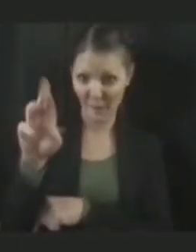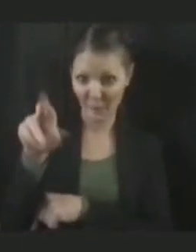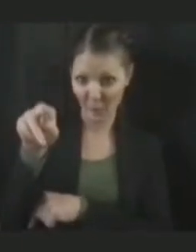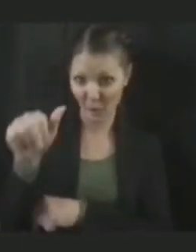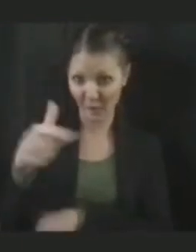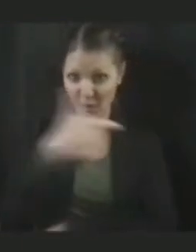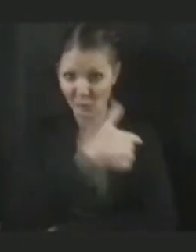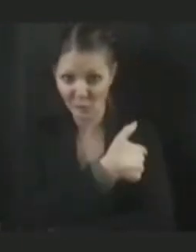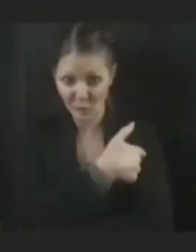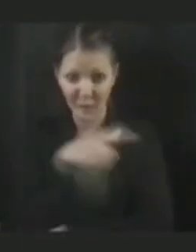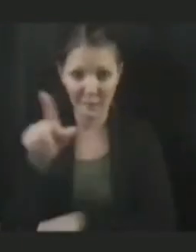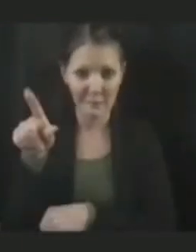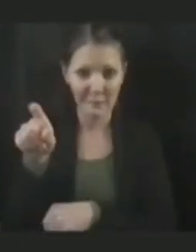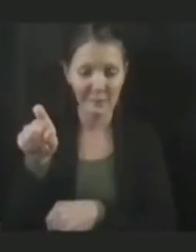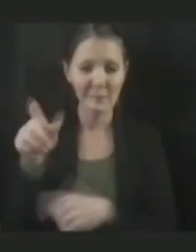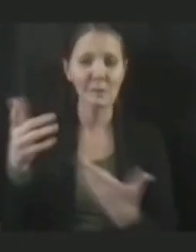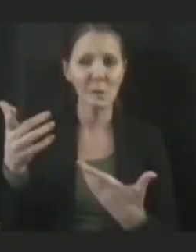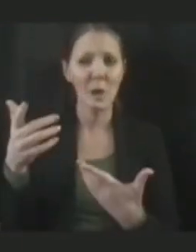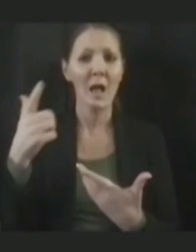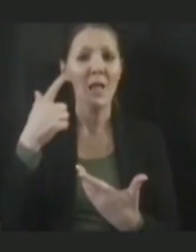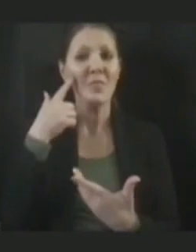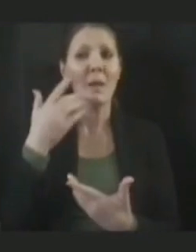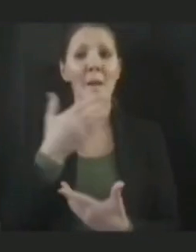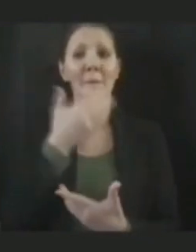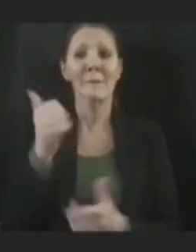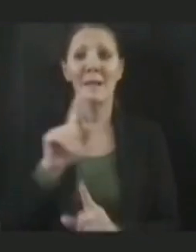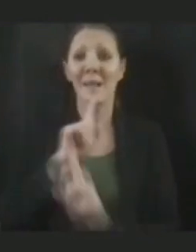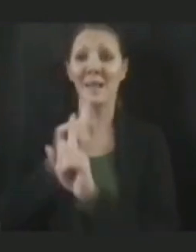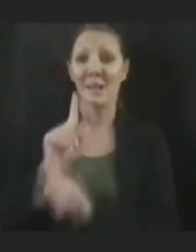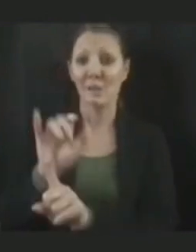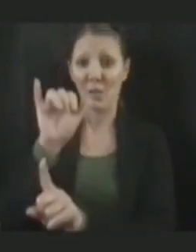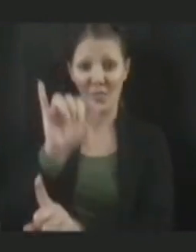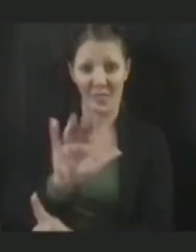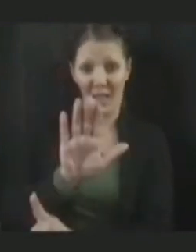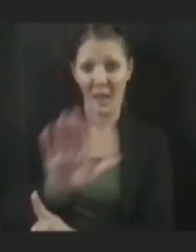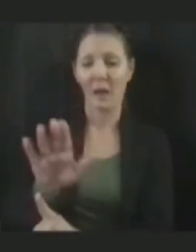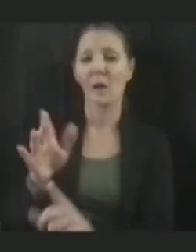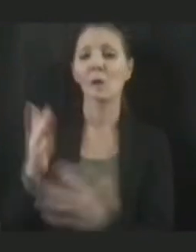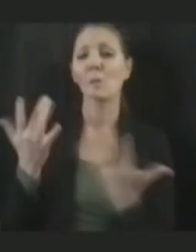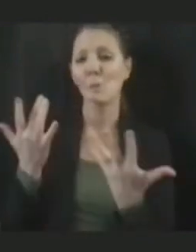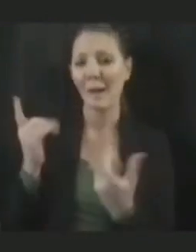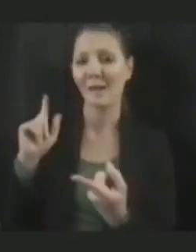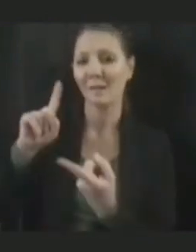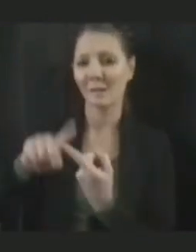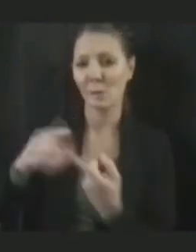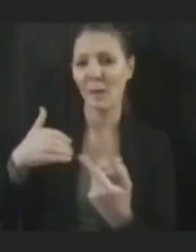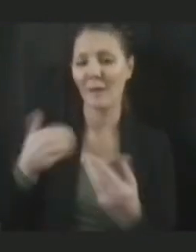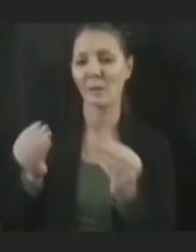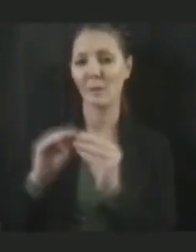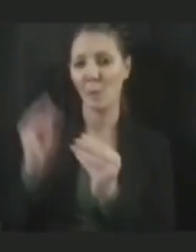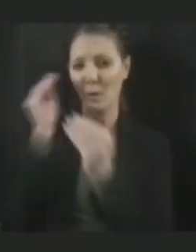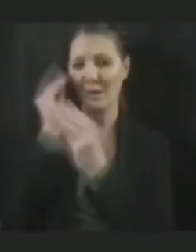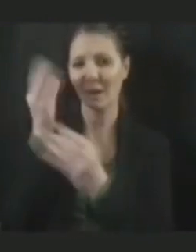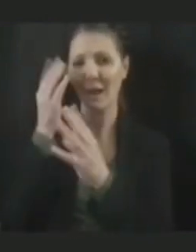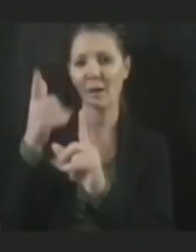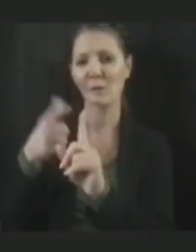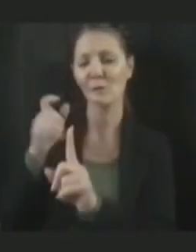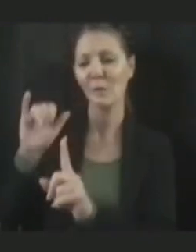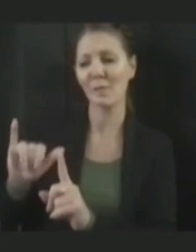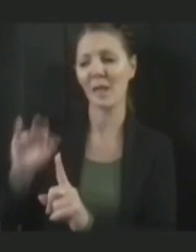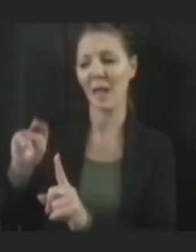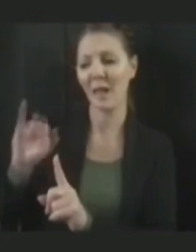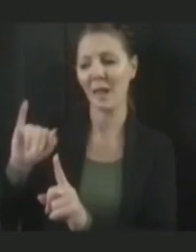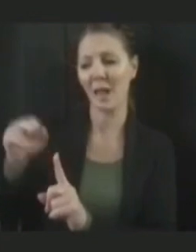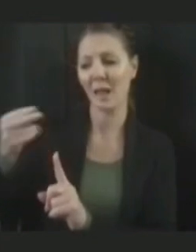the question will be probably best answered by follow-up data from the NIH study that gave us some of those initial